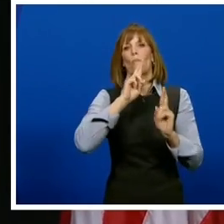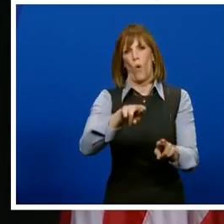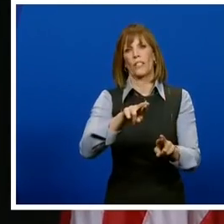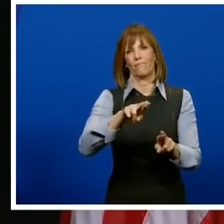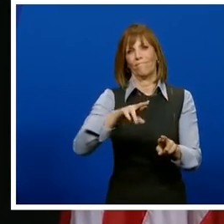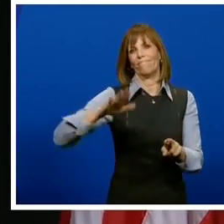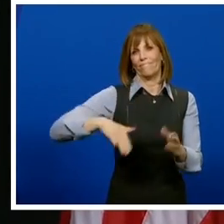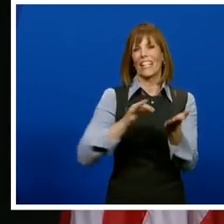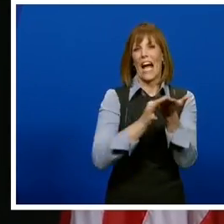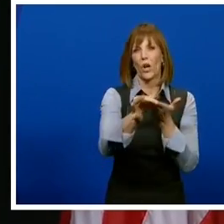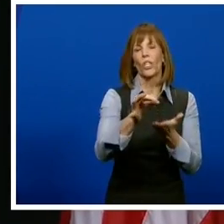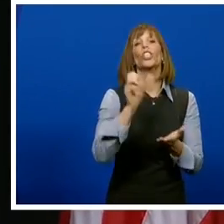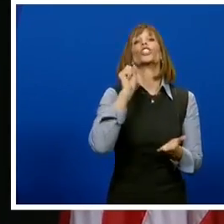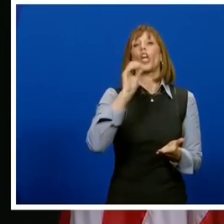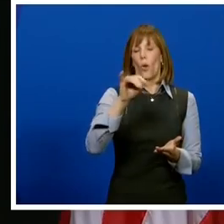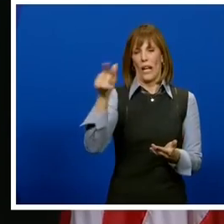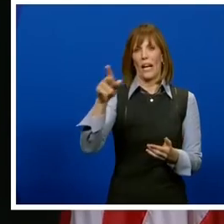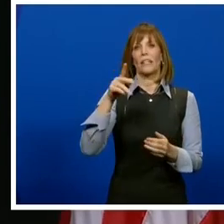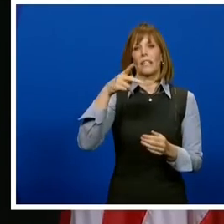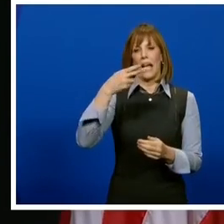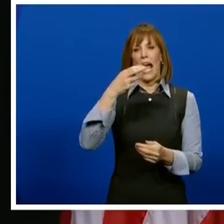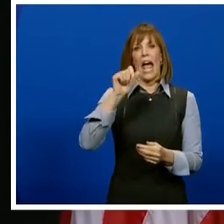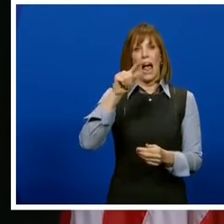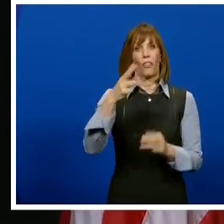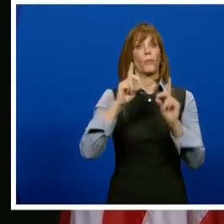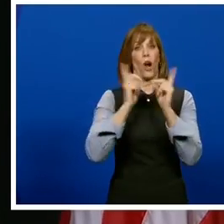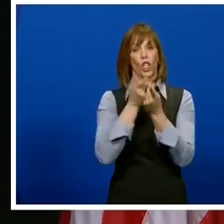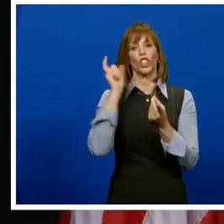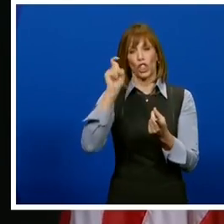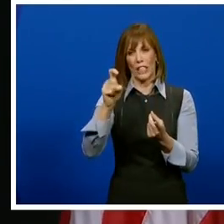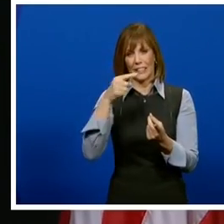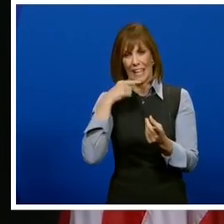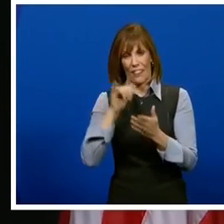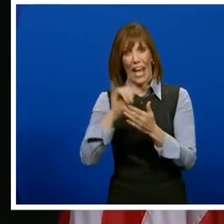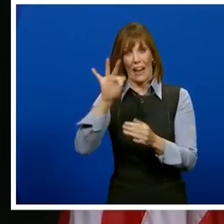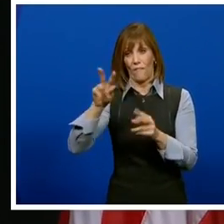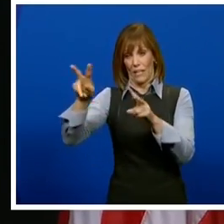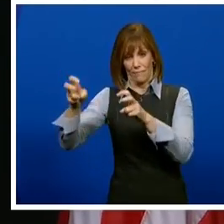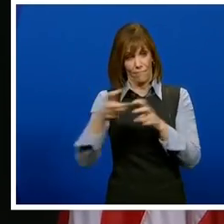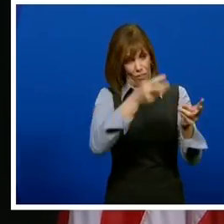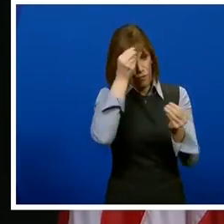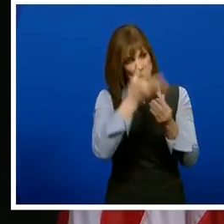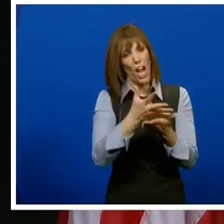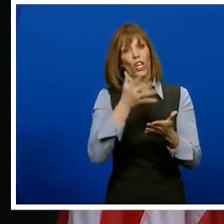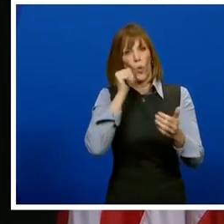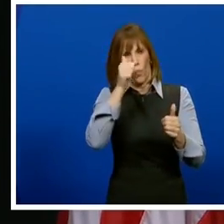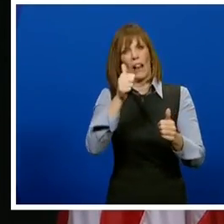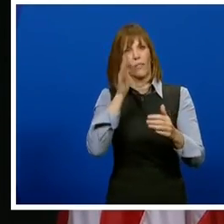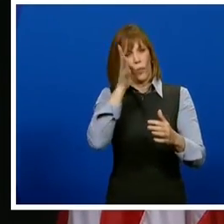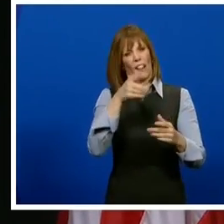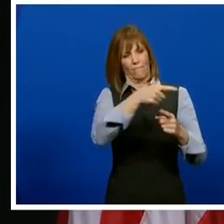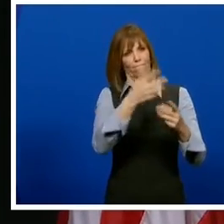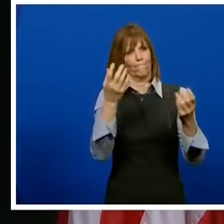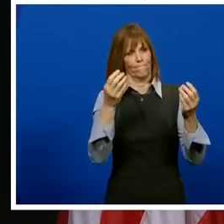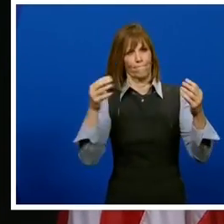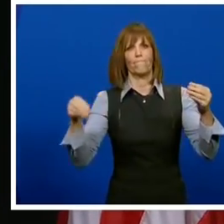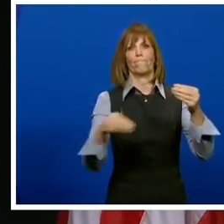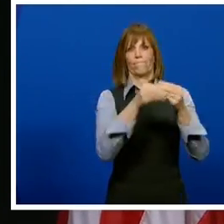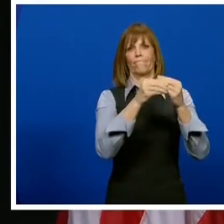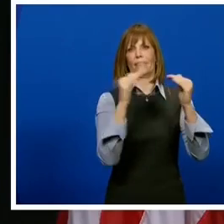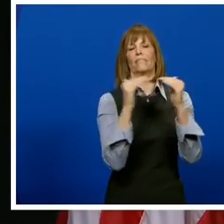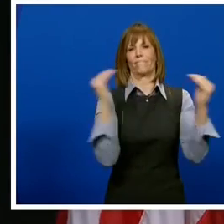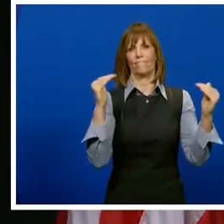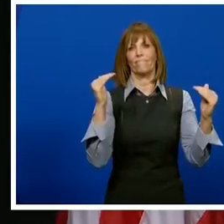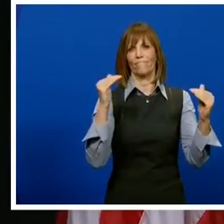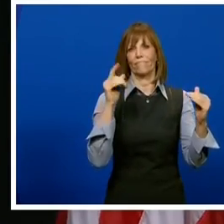The Department of Public Health confirmed that this should account for the bulk of the second doses presumed to be overdue, so the issue should be